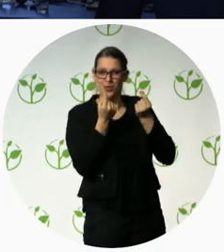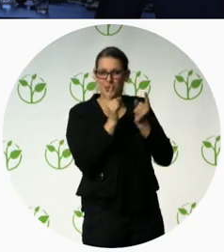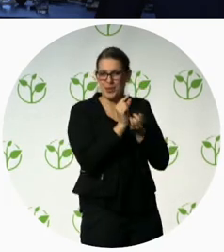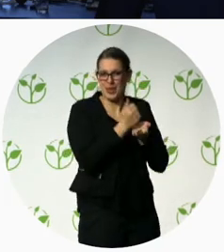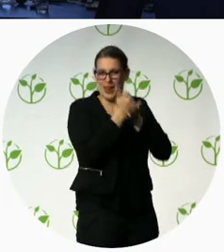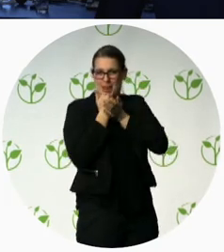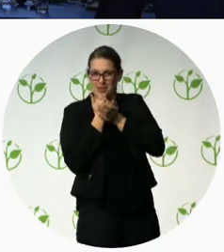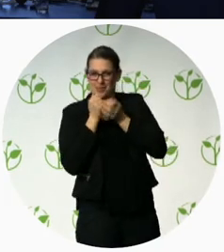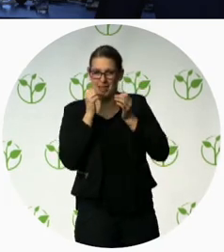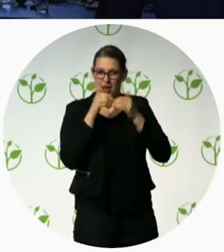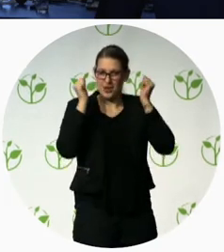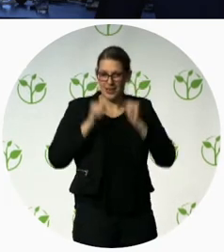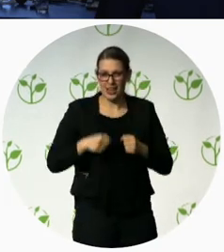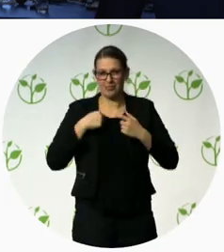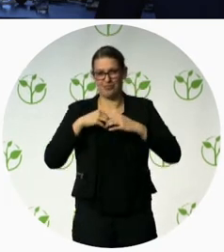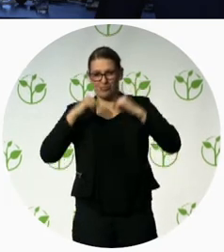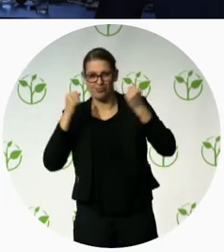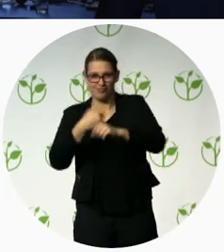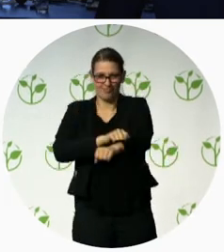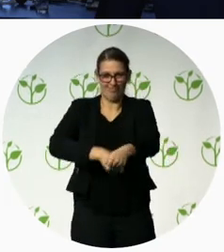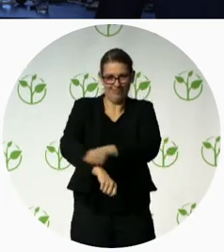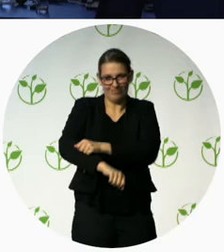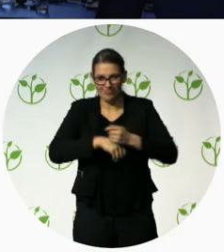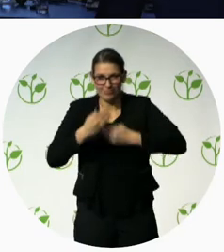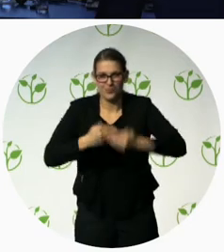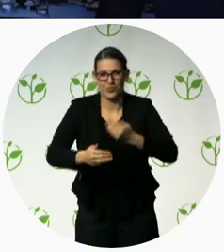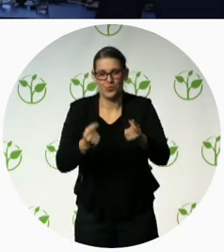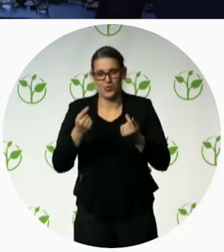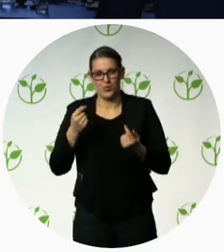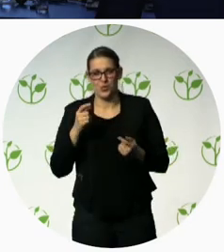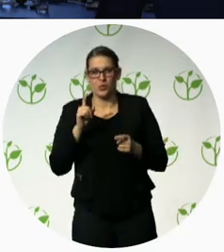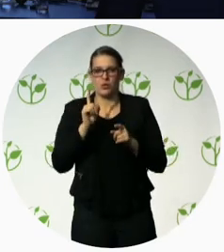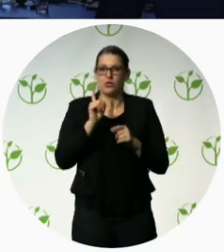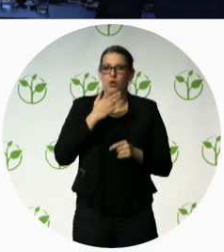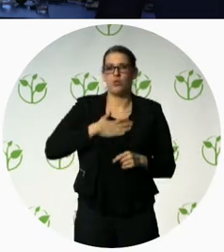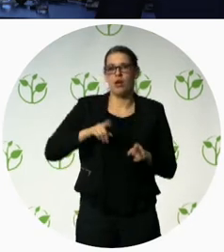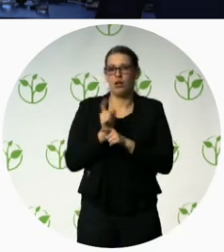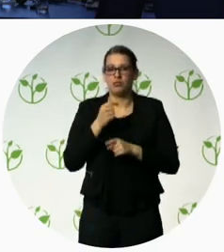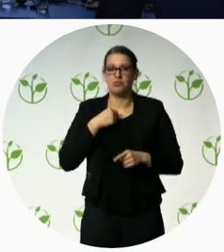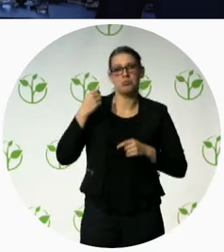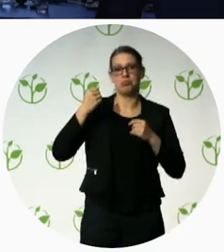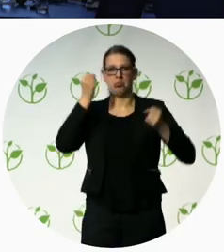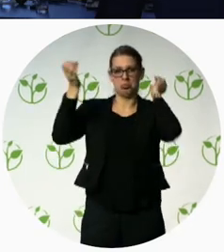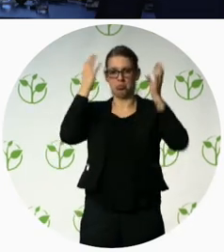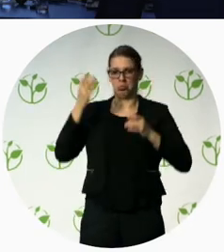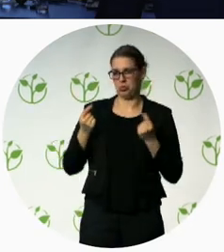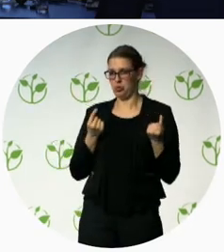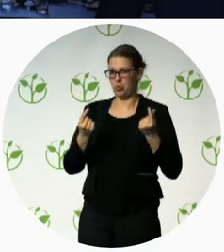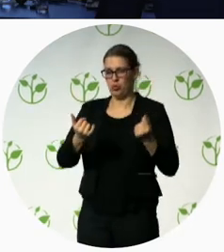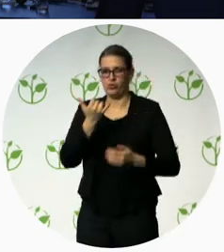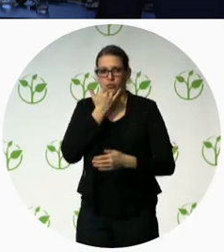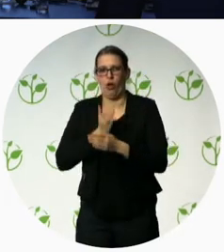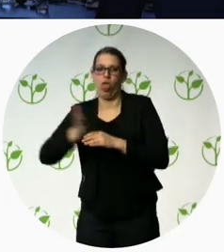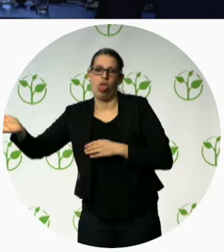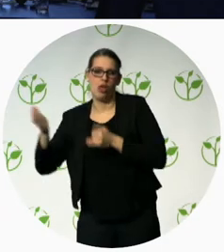that you would like to share and say, don't do this, that didn't work for us, or something that in retrospect you have found to be really valuable in